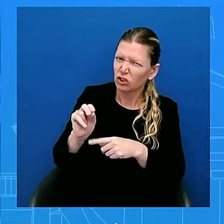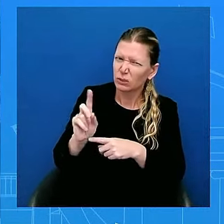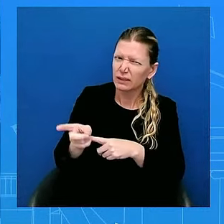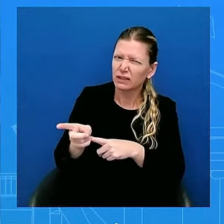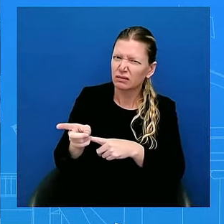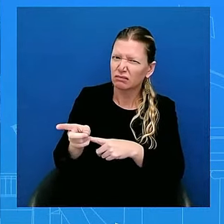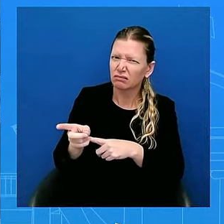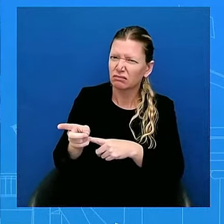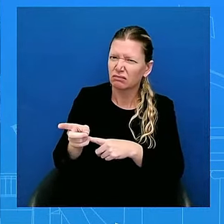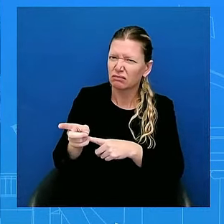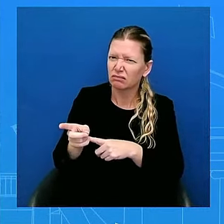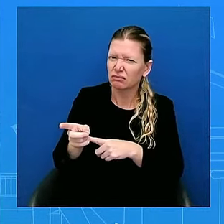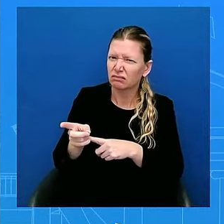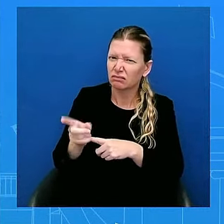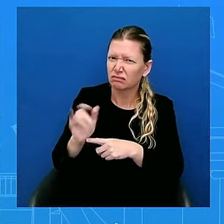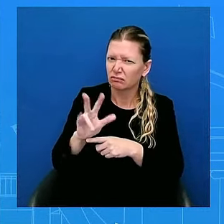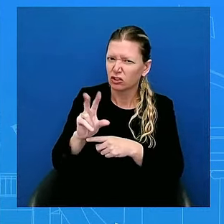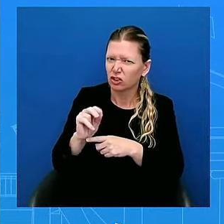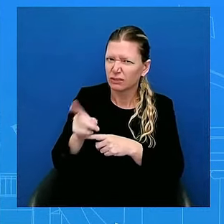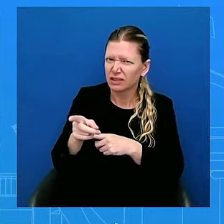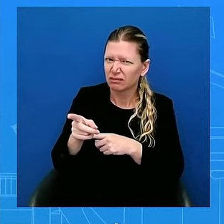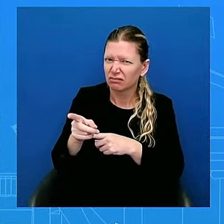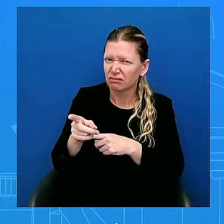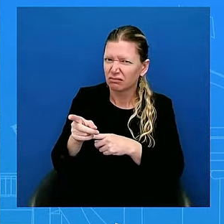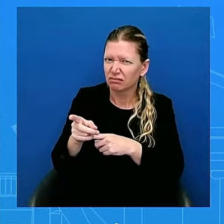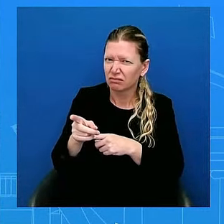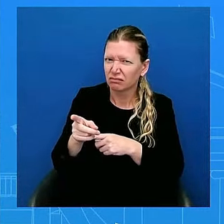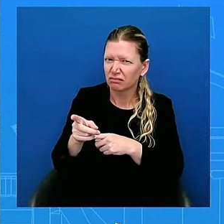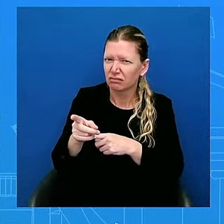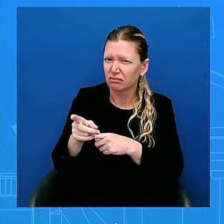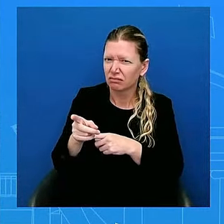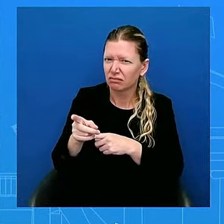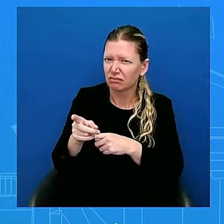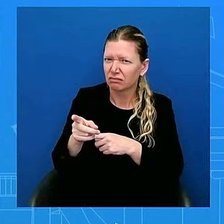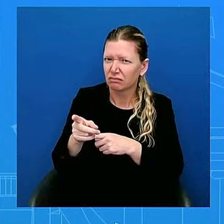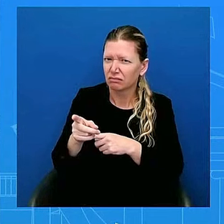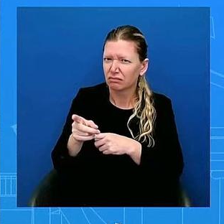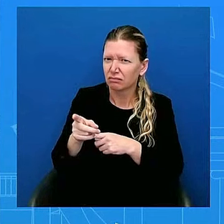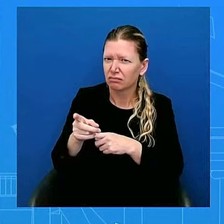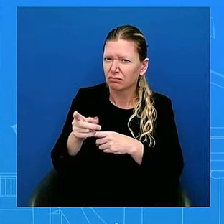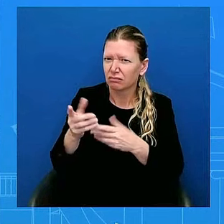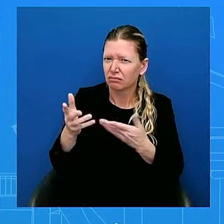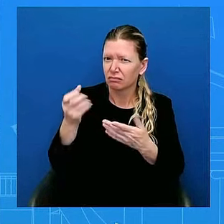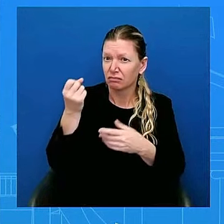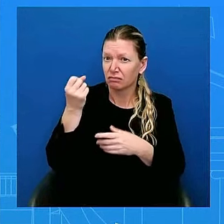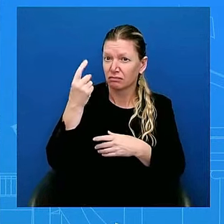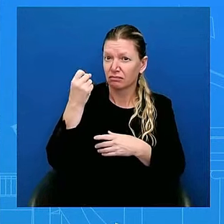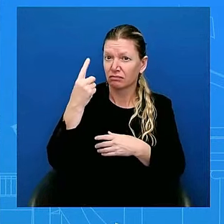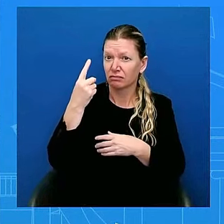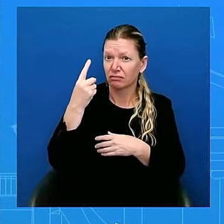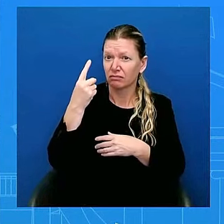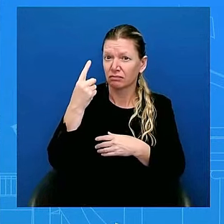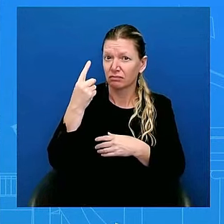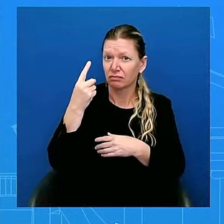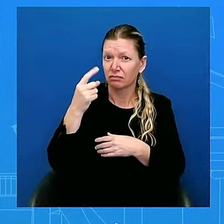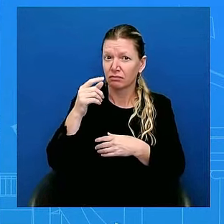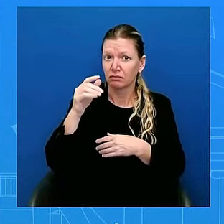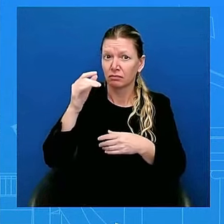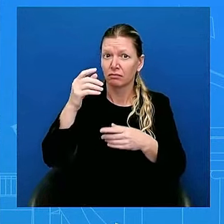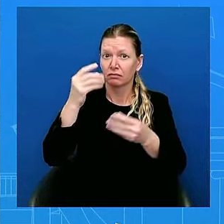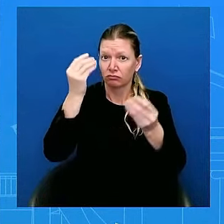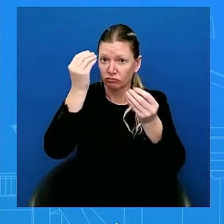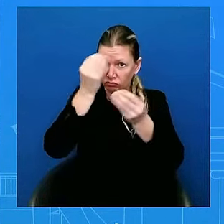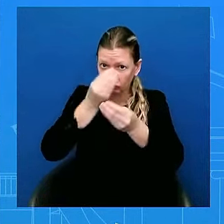asking if there was a reason. I mean, that… Look, he put out a letter to the American people about a decision that he had made.